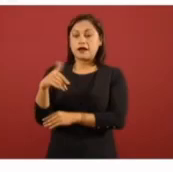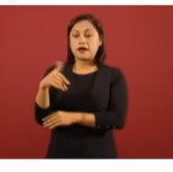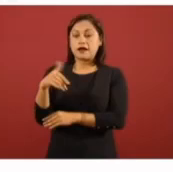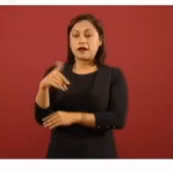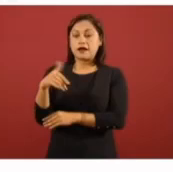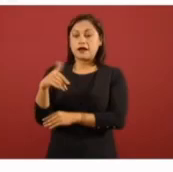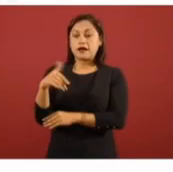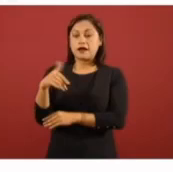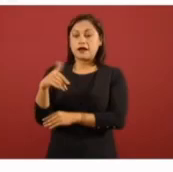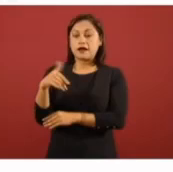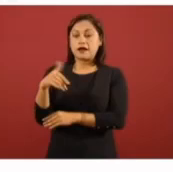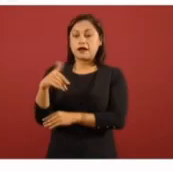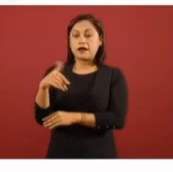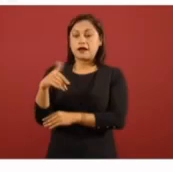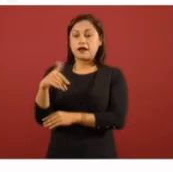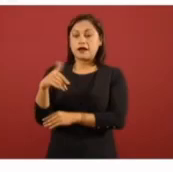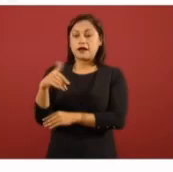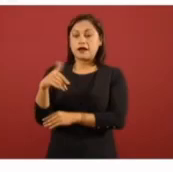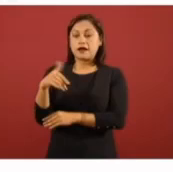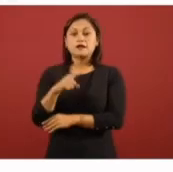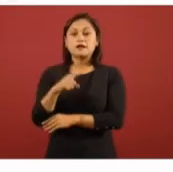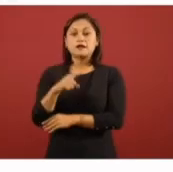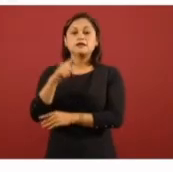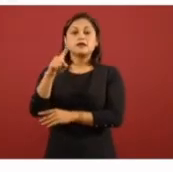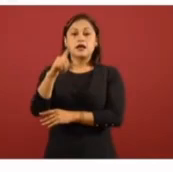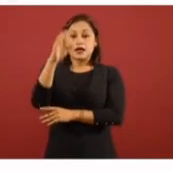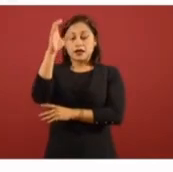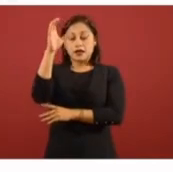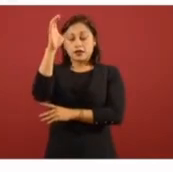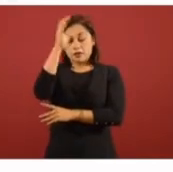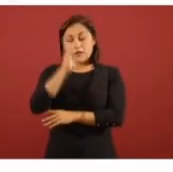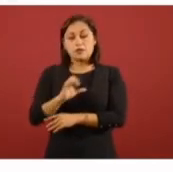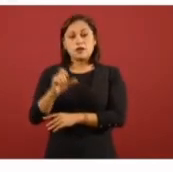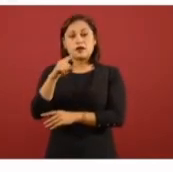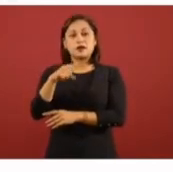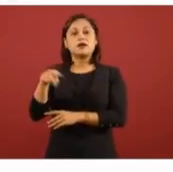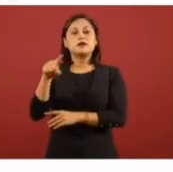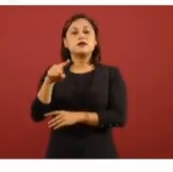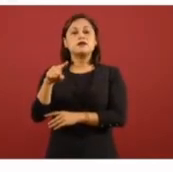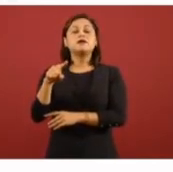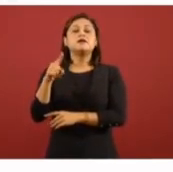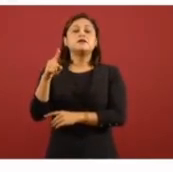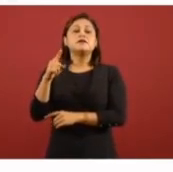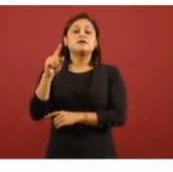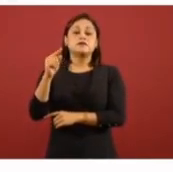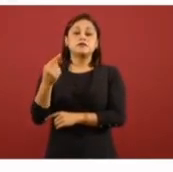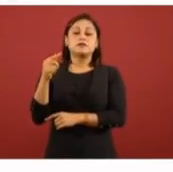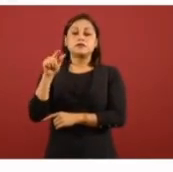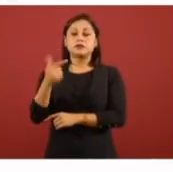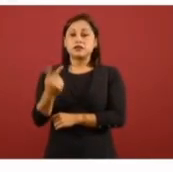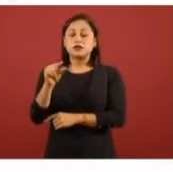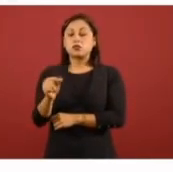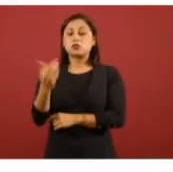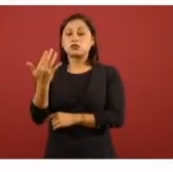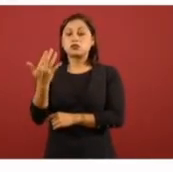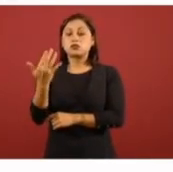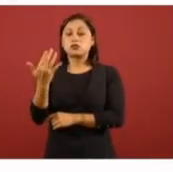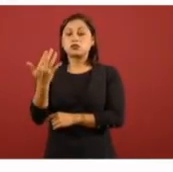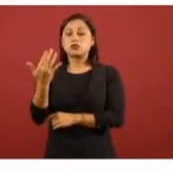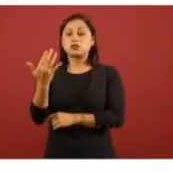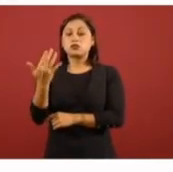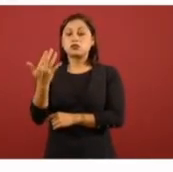.5. That's a big difference. ...cuenta por litro con un margen de 1 peso 38 centavos por litro.